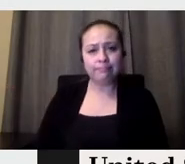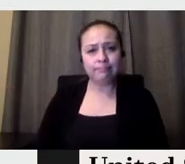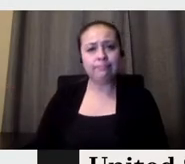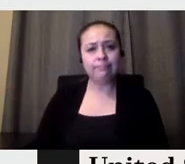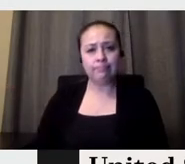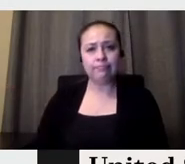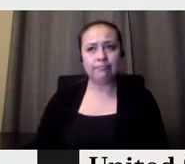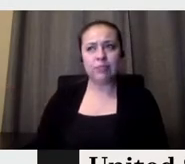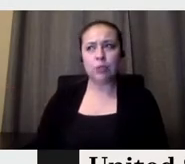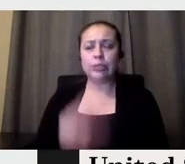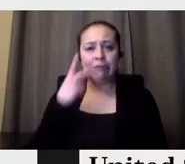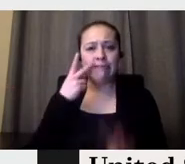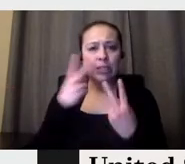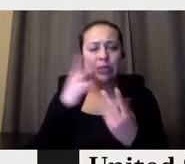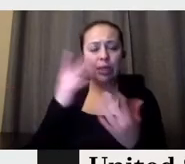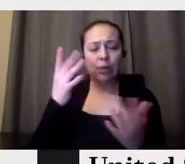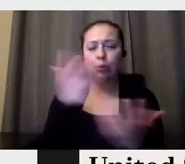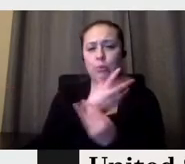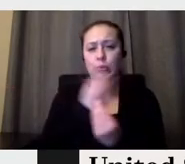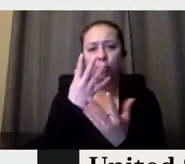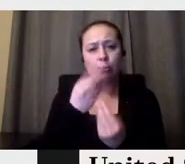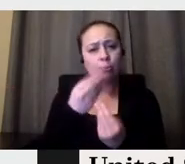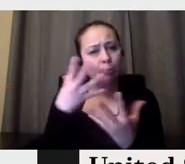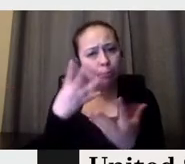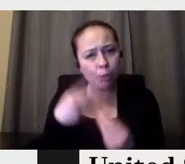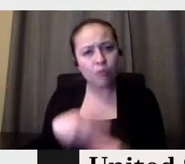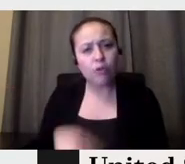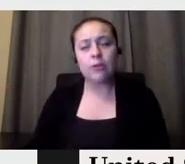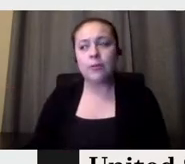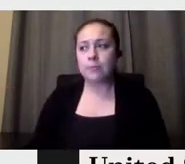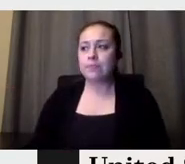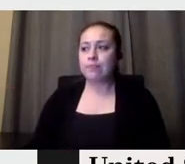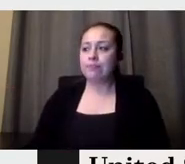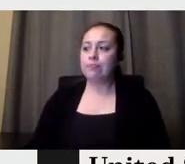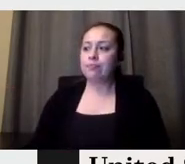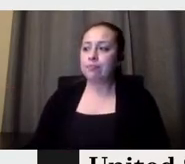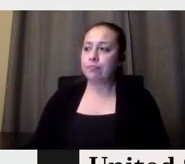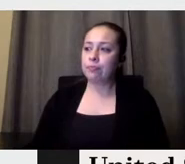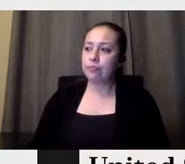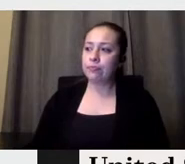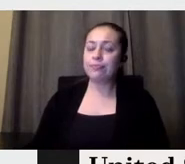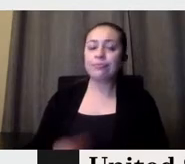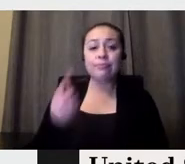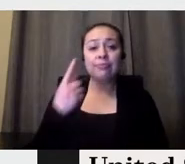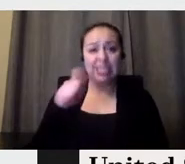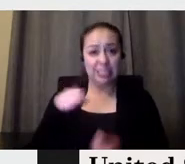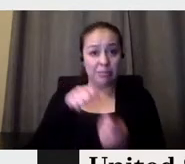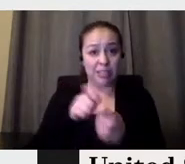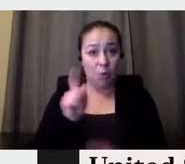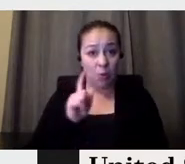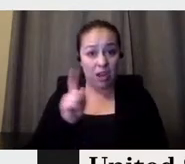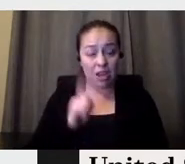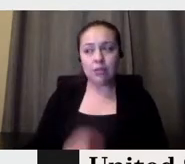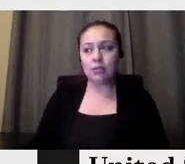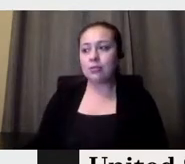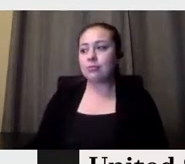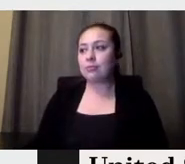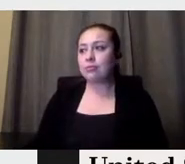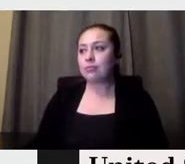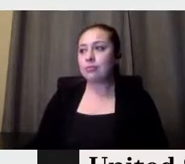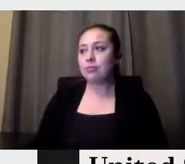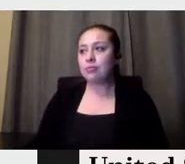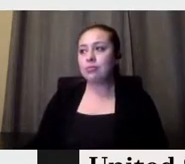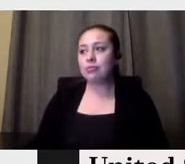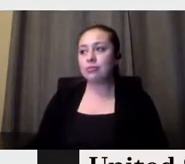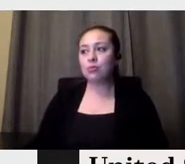intelligent. And I'm talking about specifically about how the, the, the two dots, the dots that is,